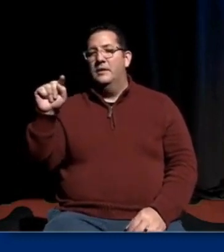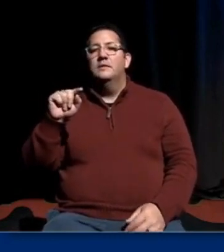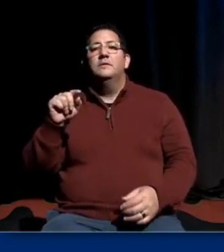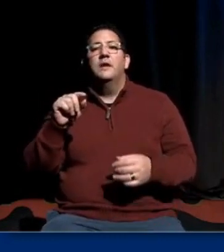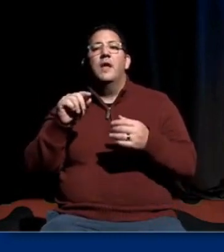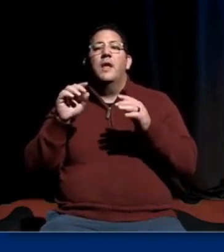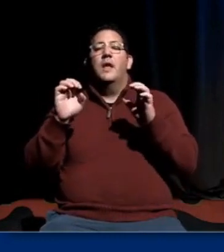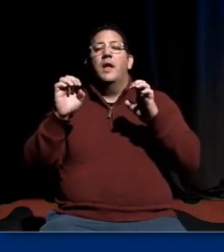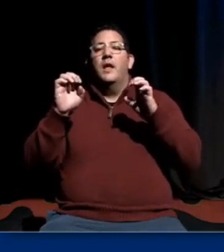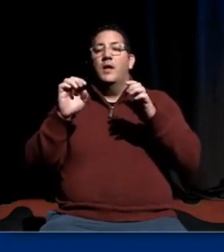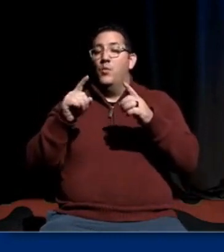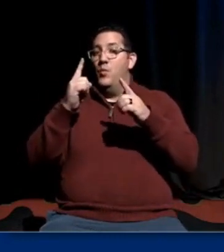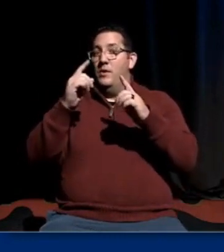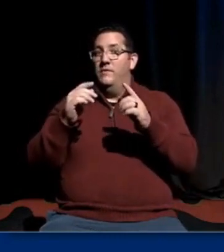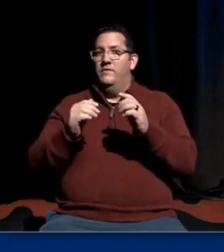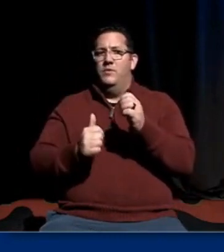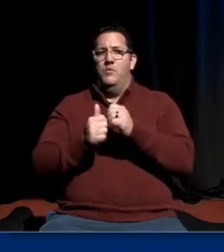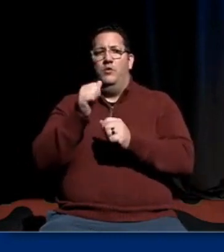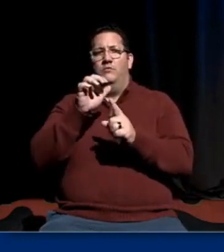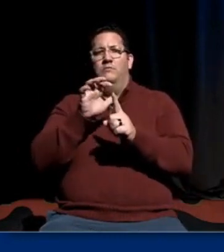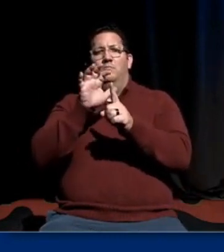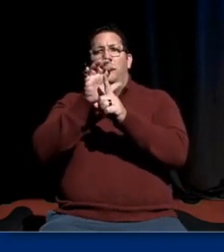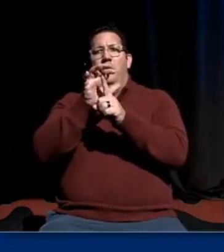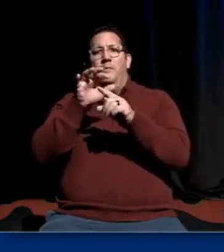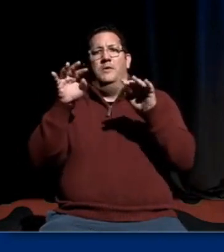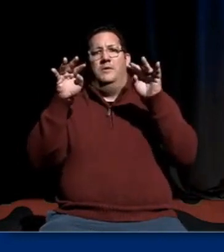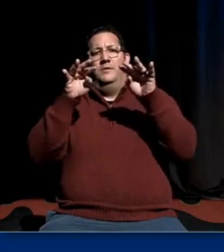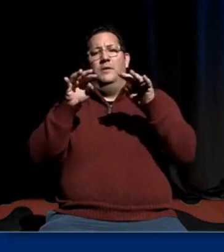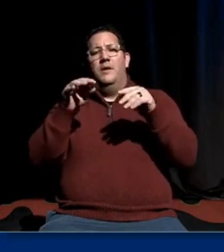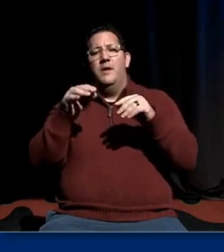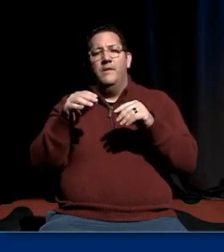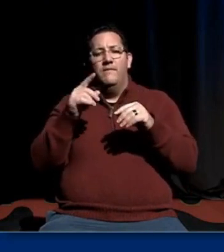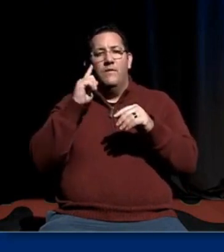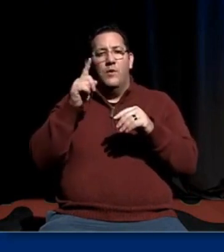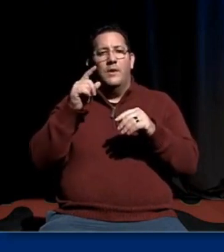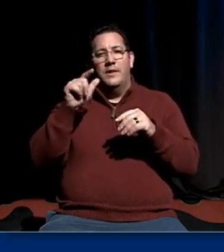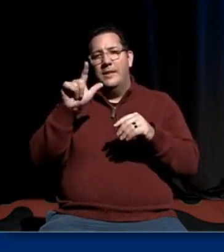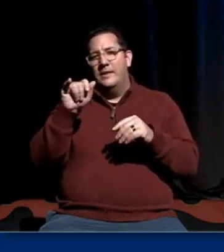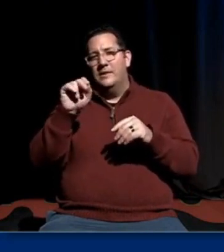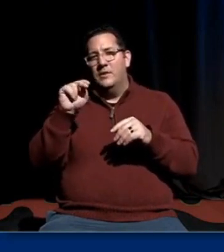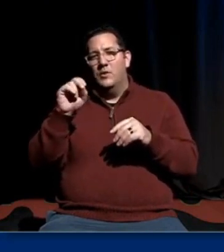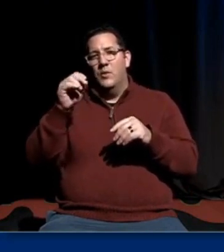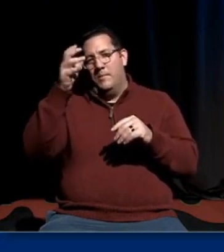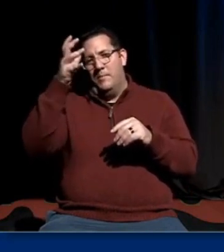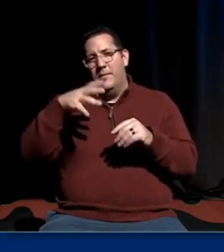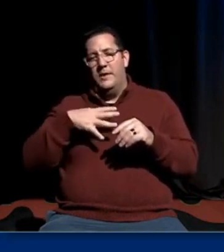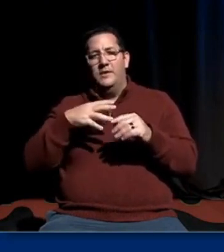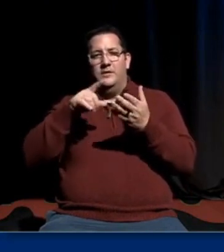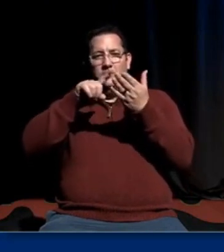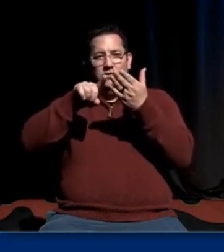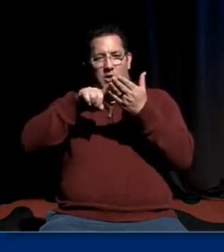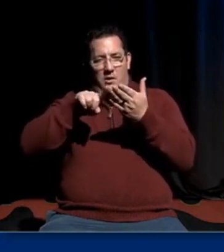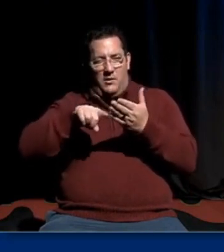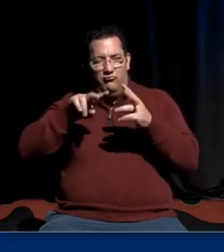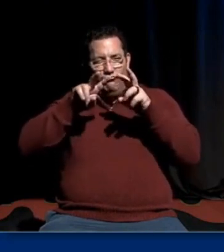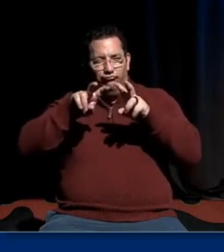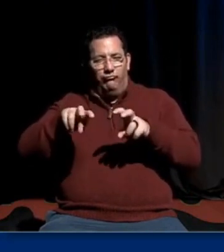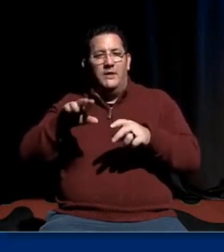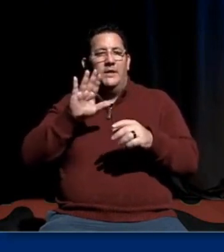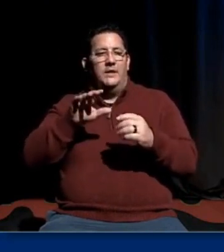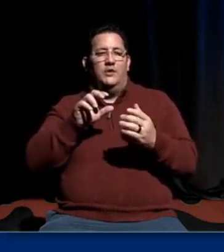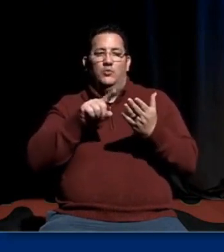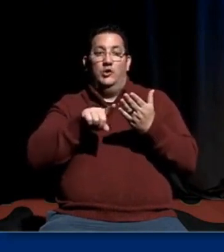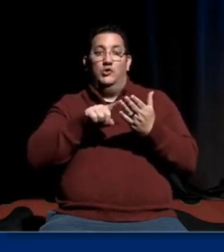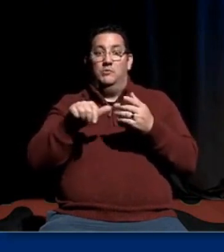prominent scholars on the educational experiences of Latino men. He engages a research to practice approach